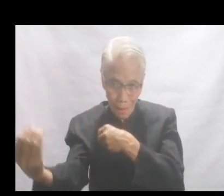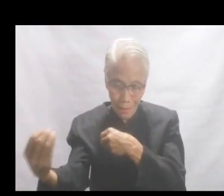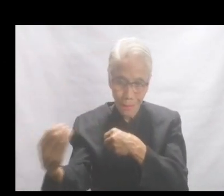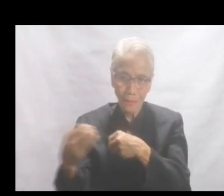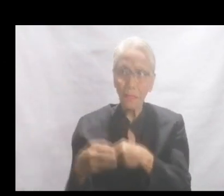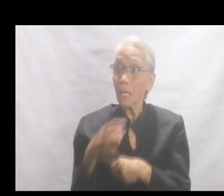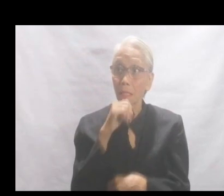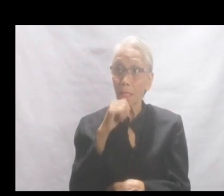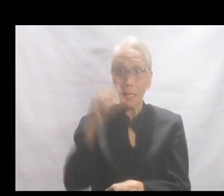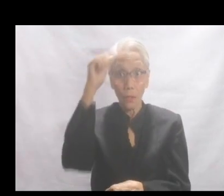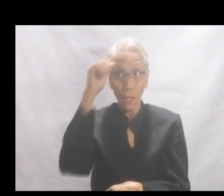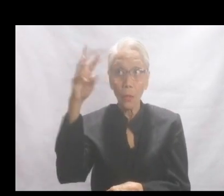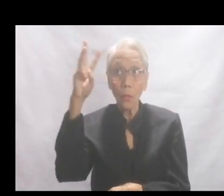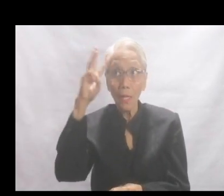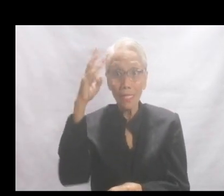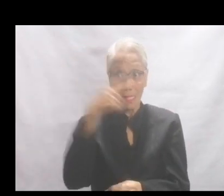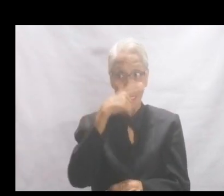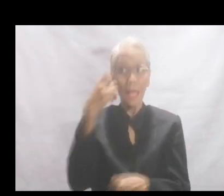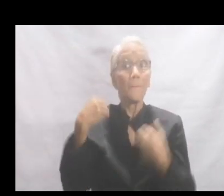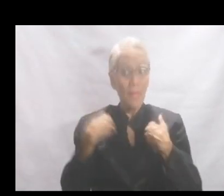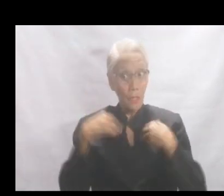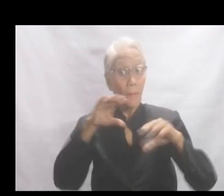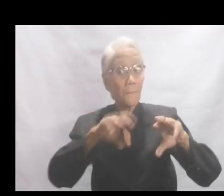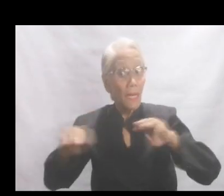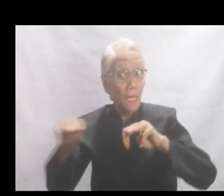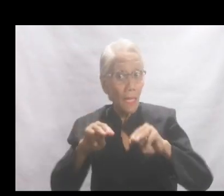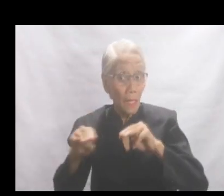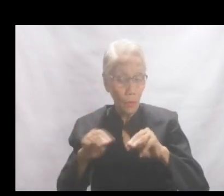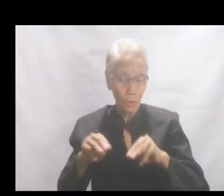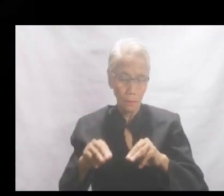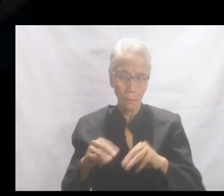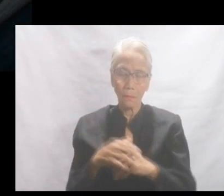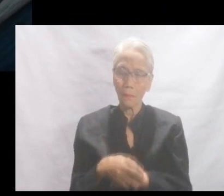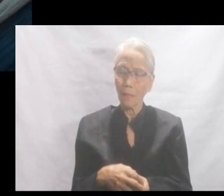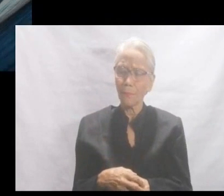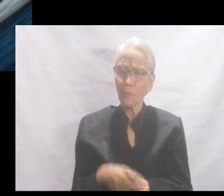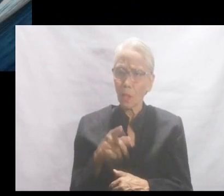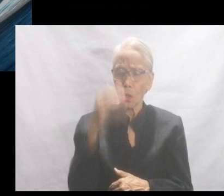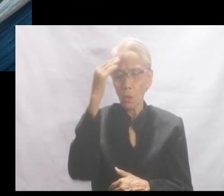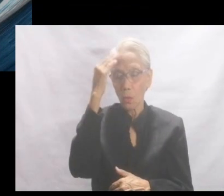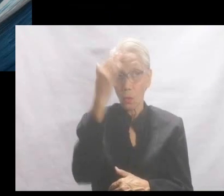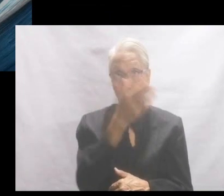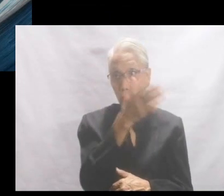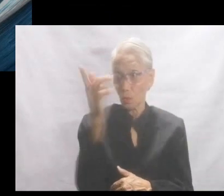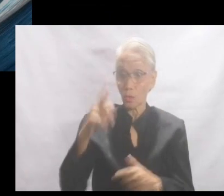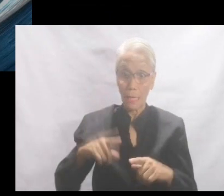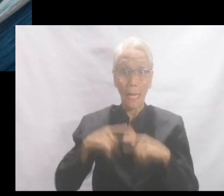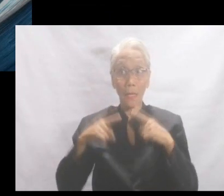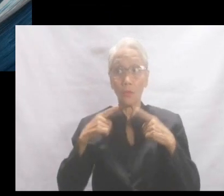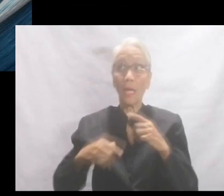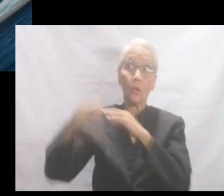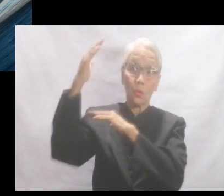At hindi lang kamalayan yan ha, meron din kasing pagkilos nakatumbas yan. Alam niyo po dyan sa Laguna